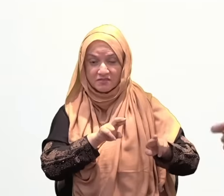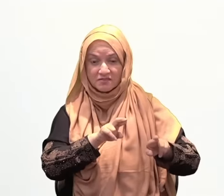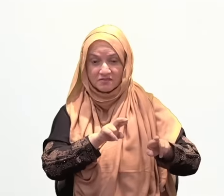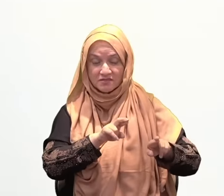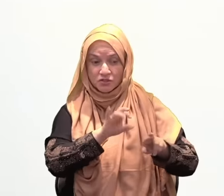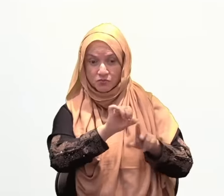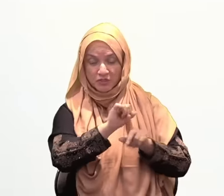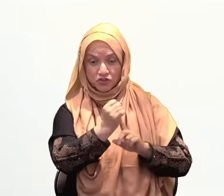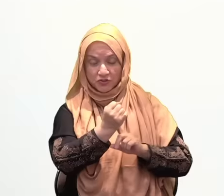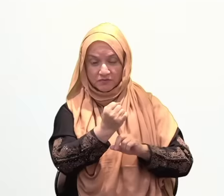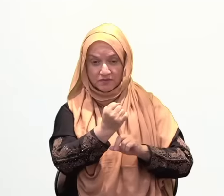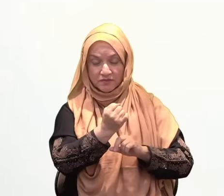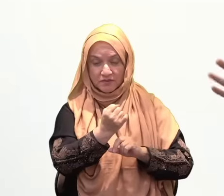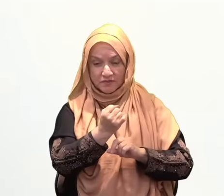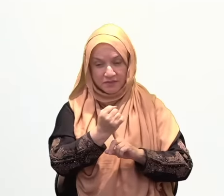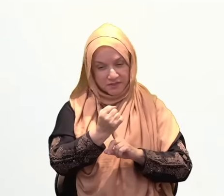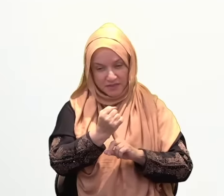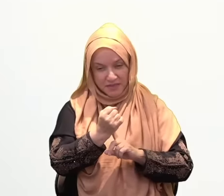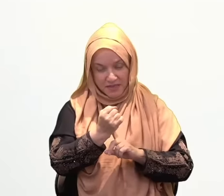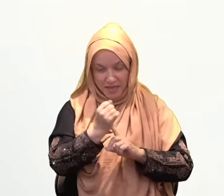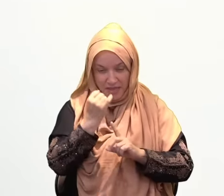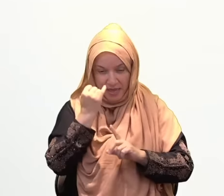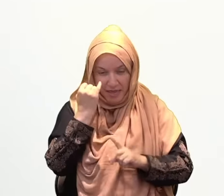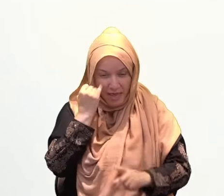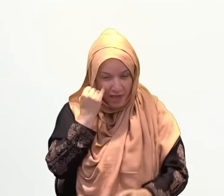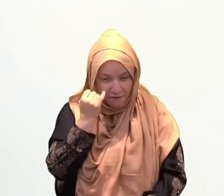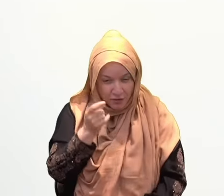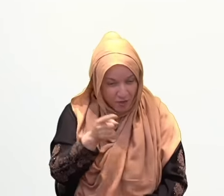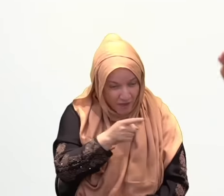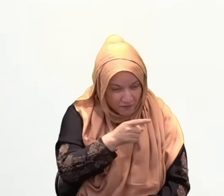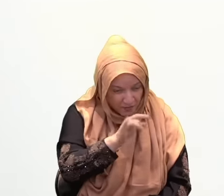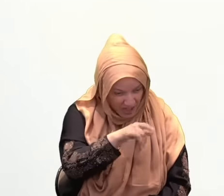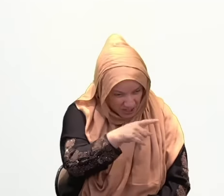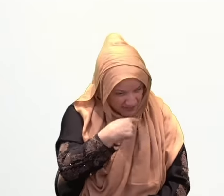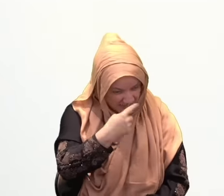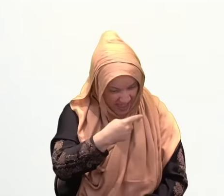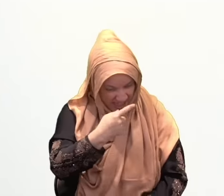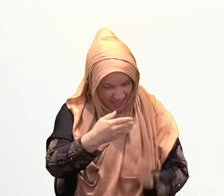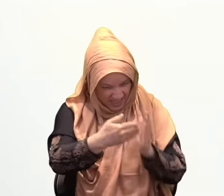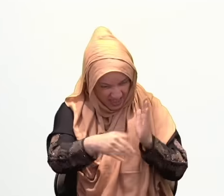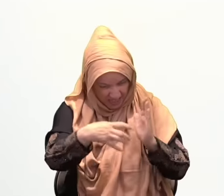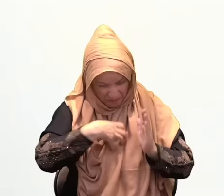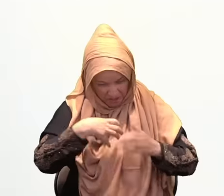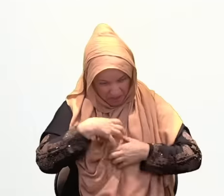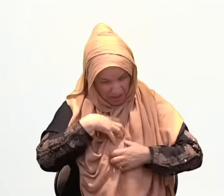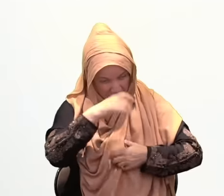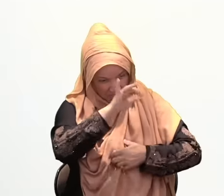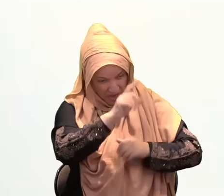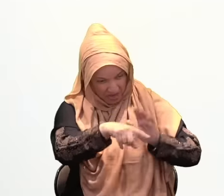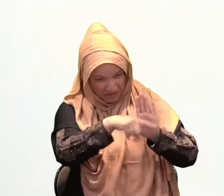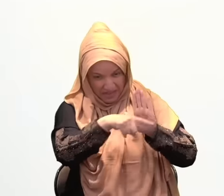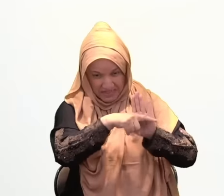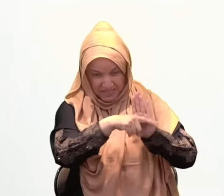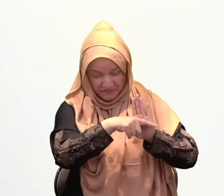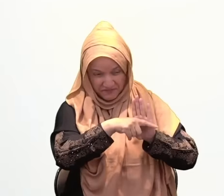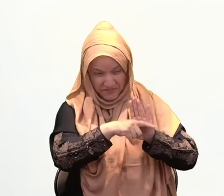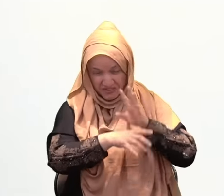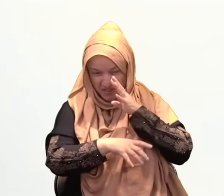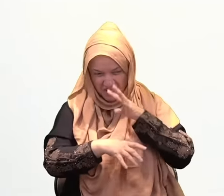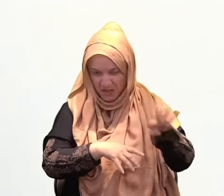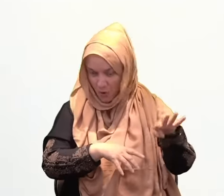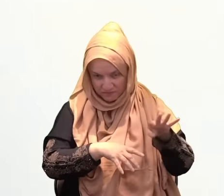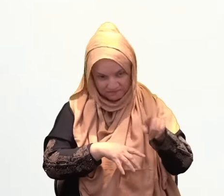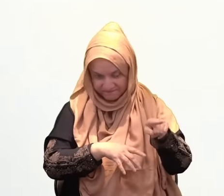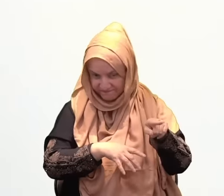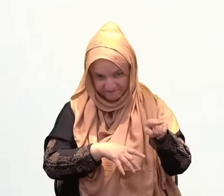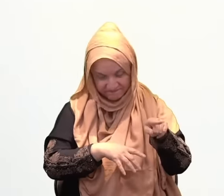profoundly connected to this, and get to the person of the Prophet salallahu alayhi wa sallam, first in how he dealt with this. The Prophet salallahu alayhi wa sallam said, Look to those